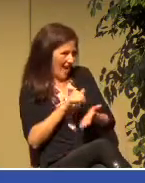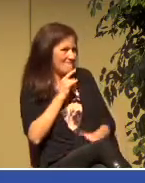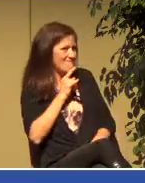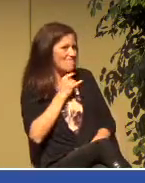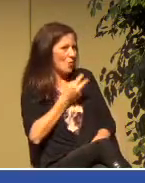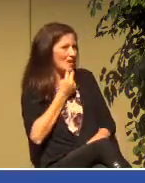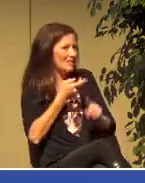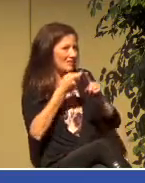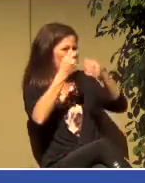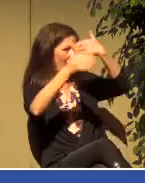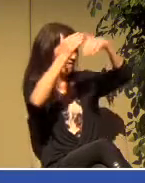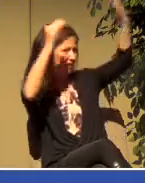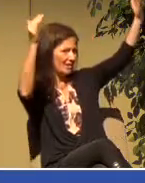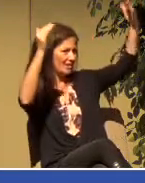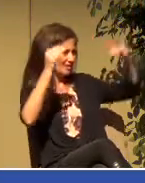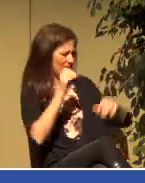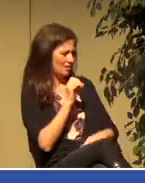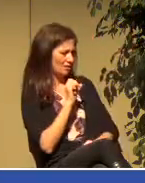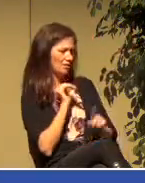why do you persecute me?